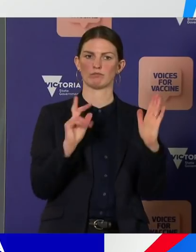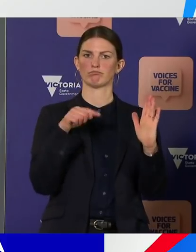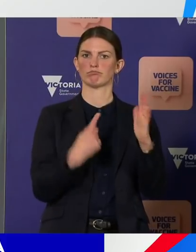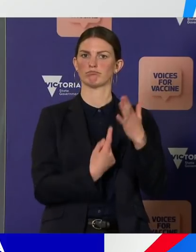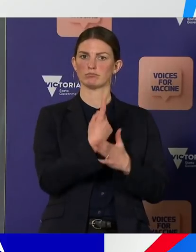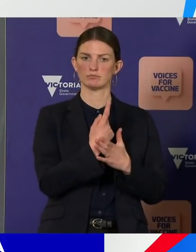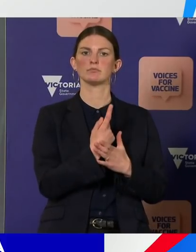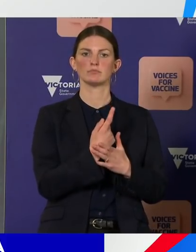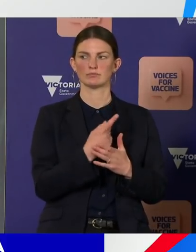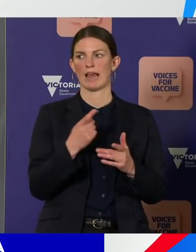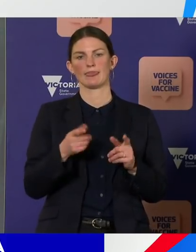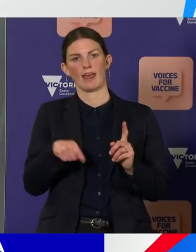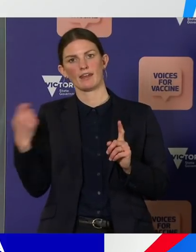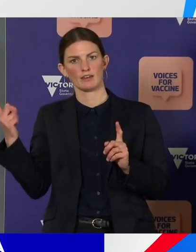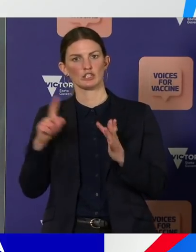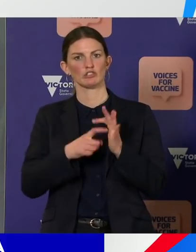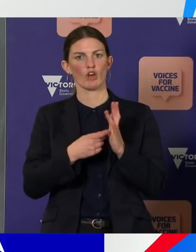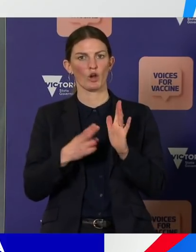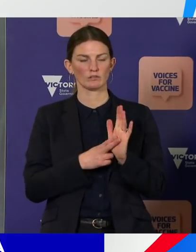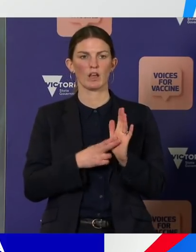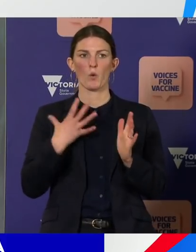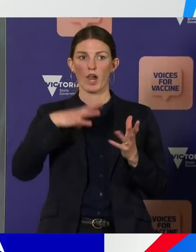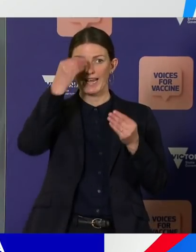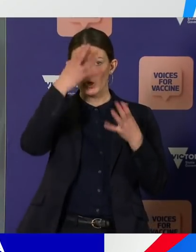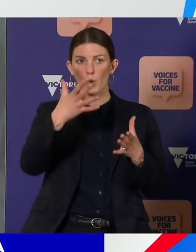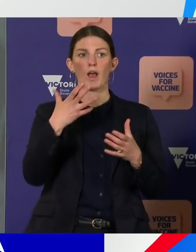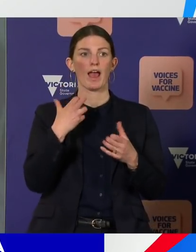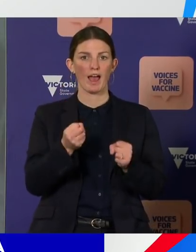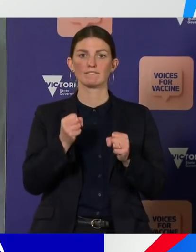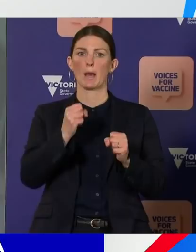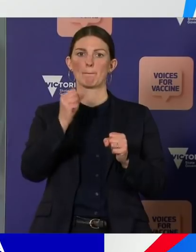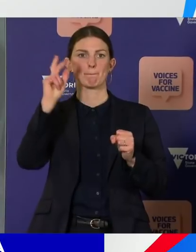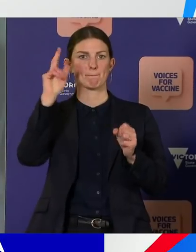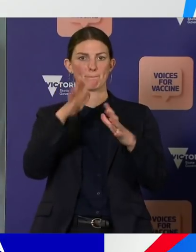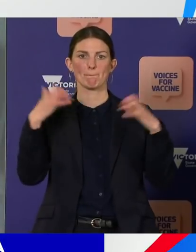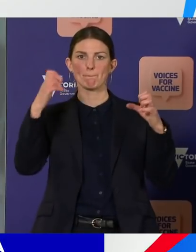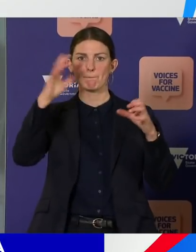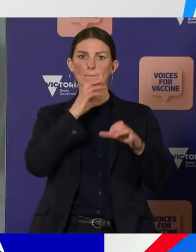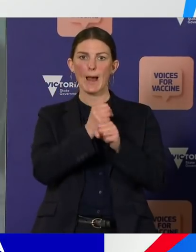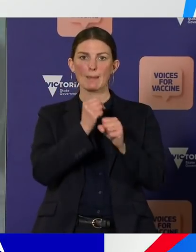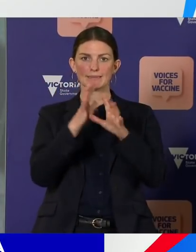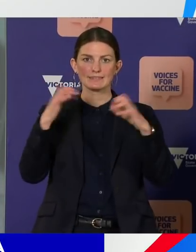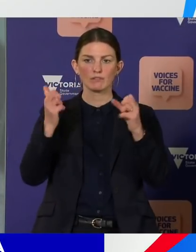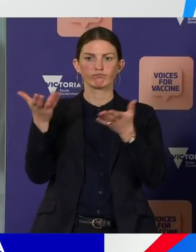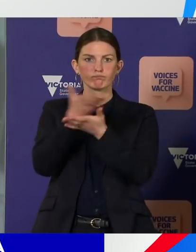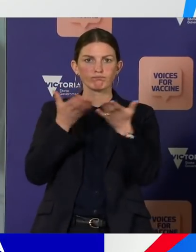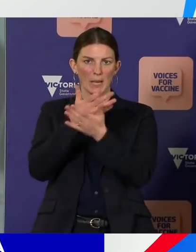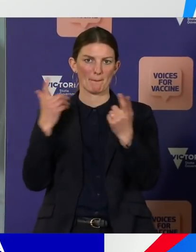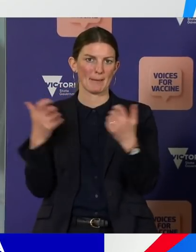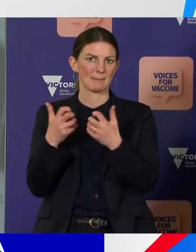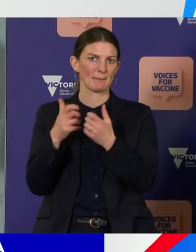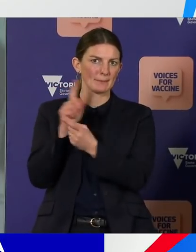this week, with multiple Cabinet meetings and subcommittees on this afternoon, we're going to try to limit this particular